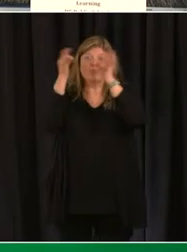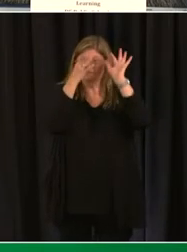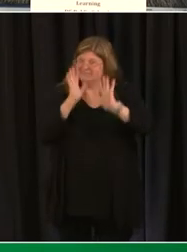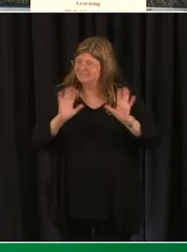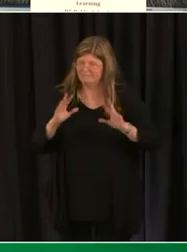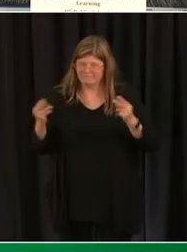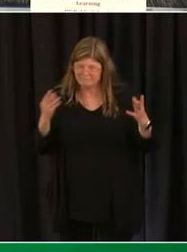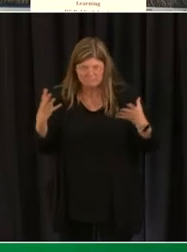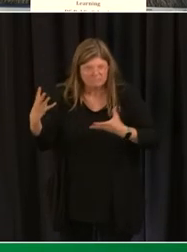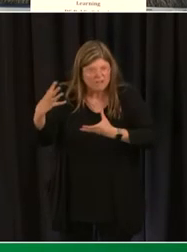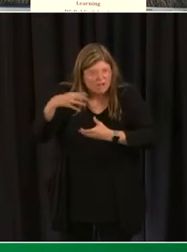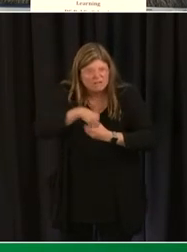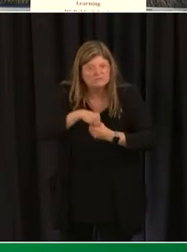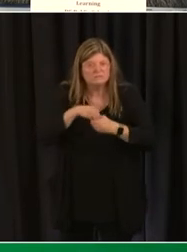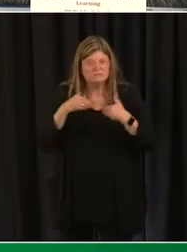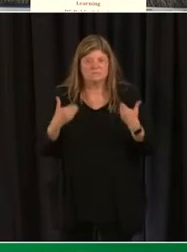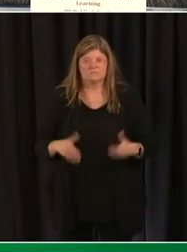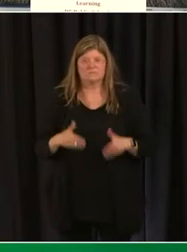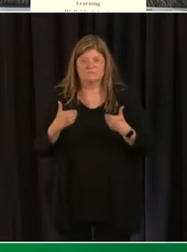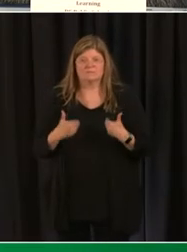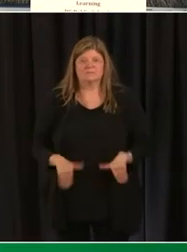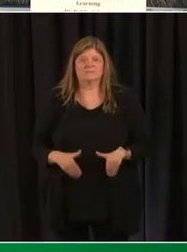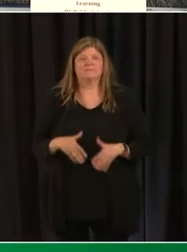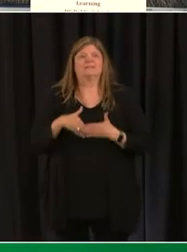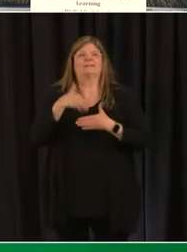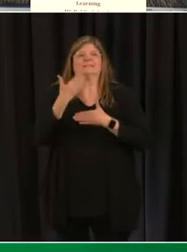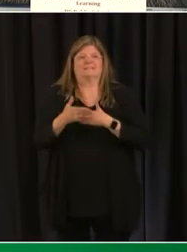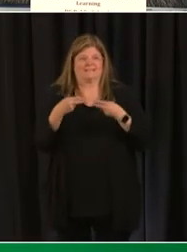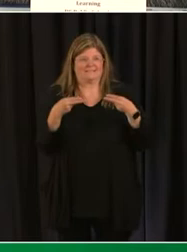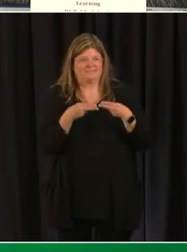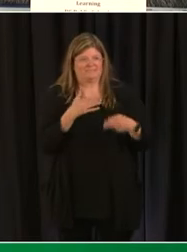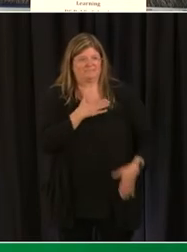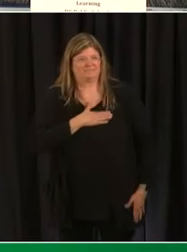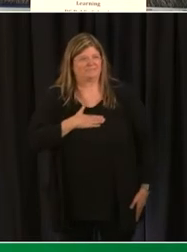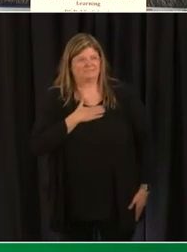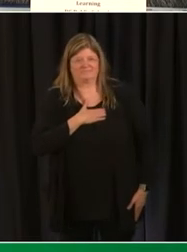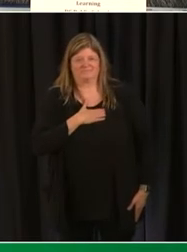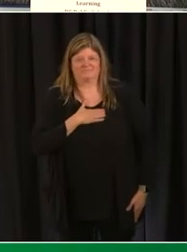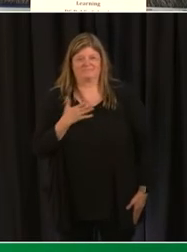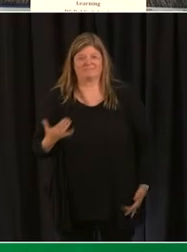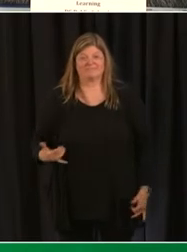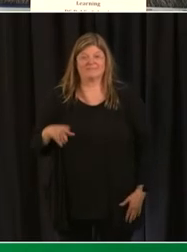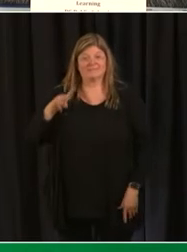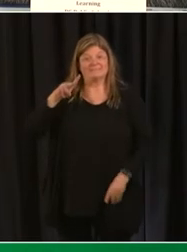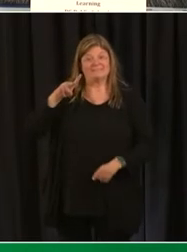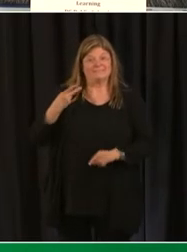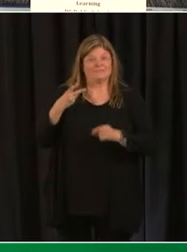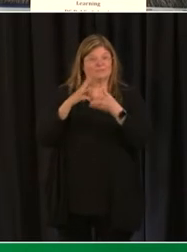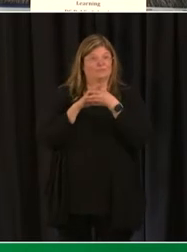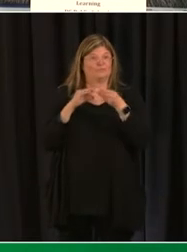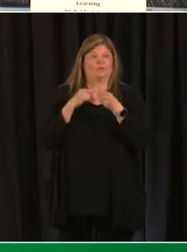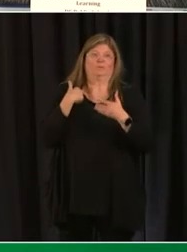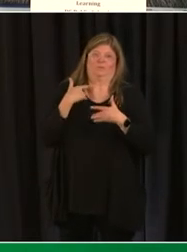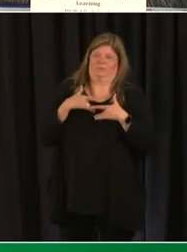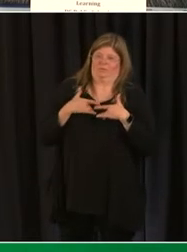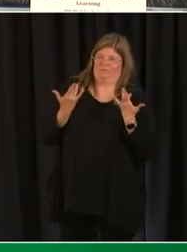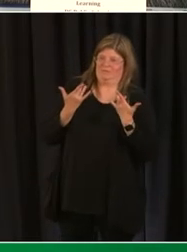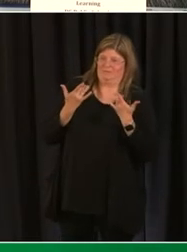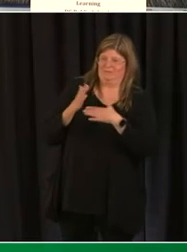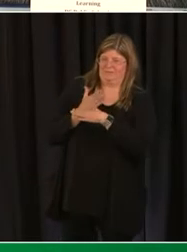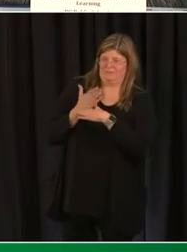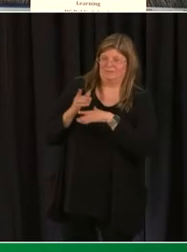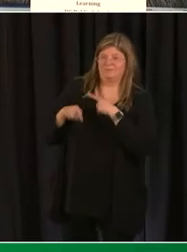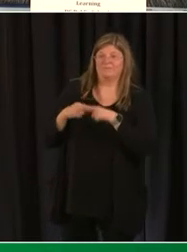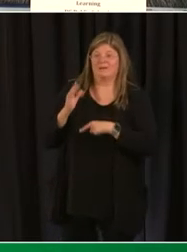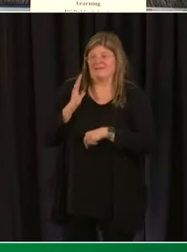slide the second spotlight that I am excited to share about comes from